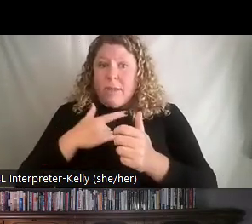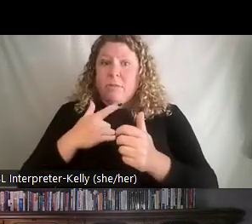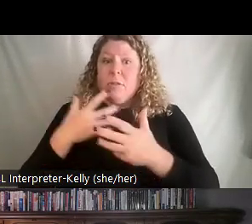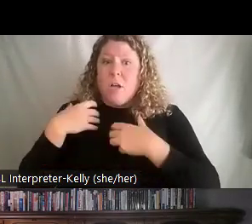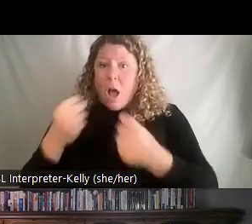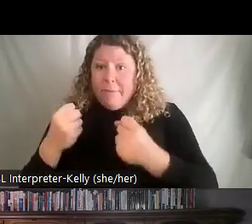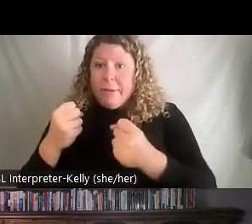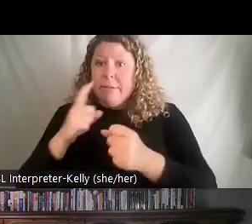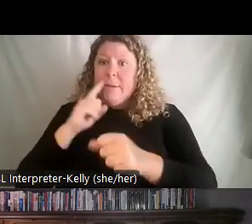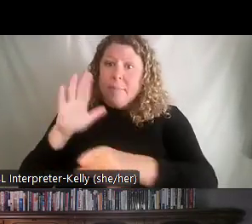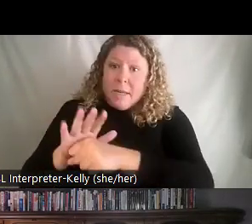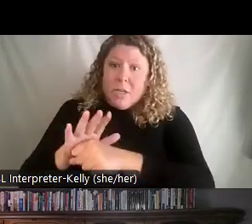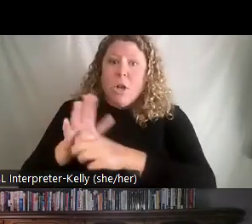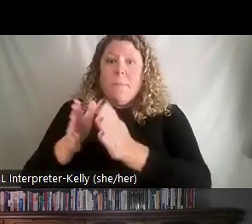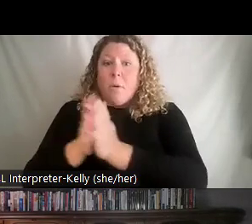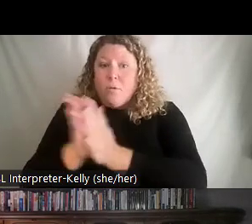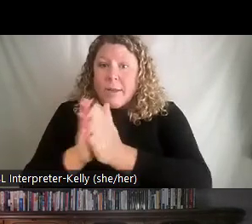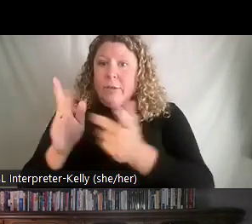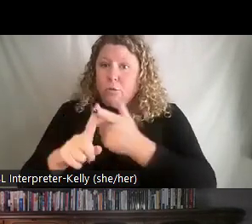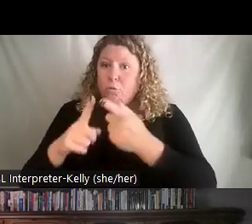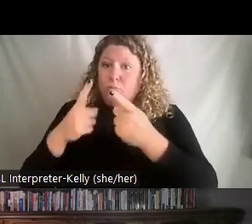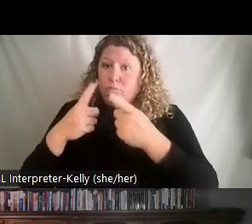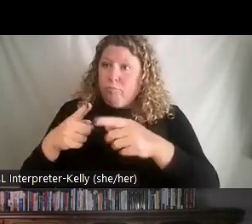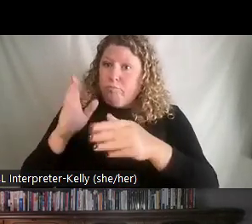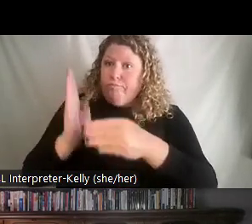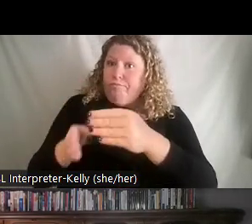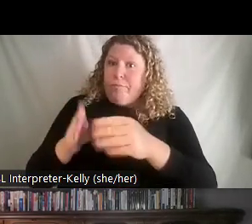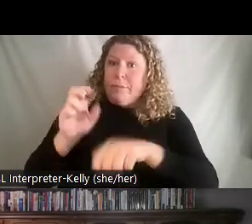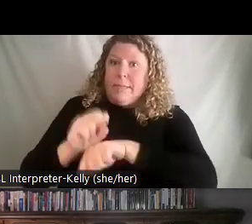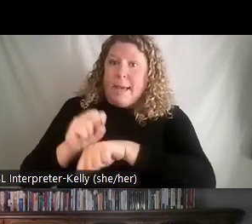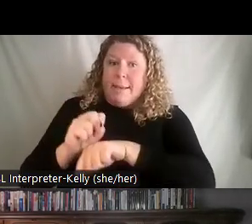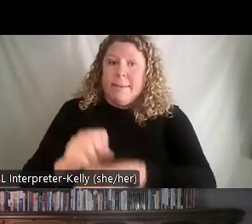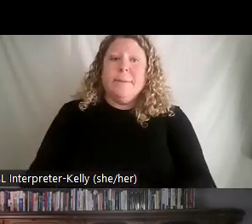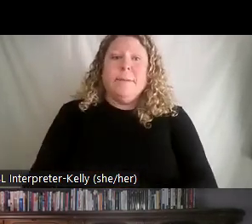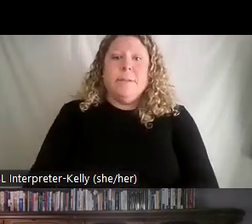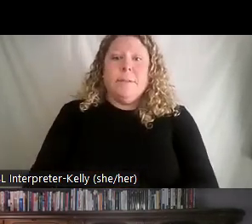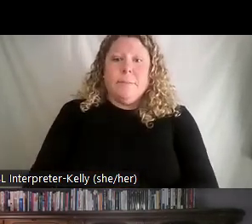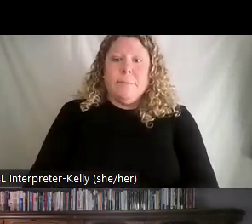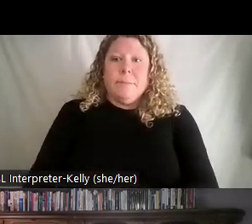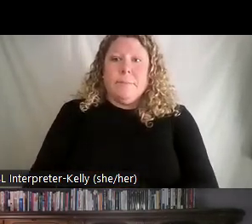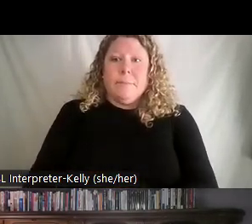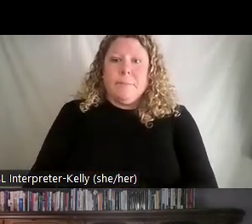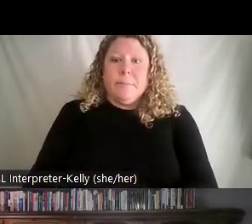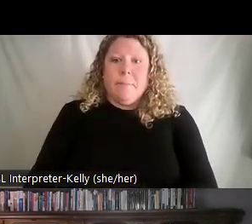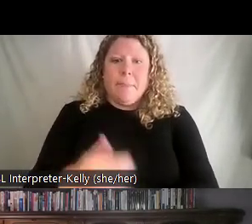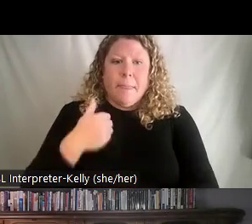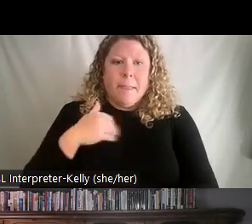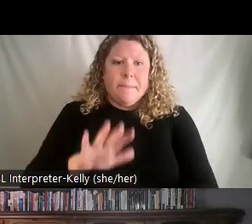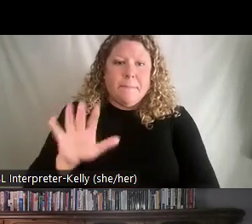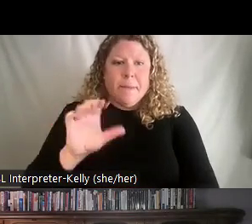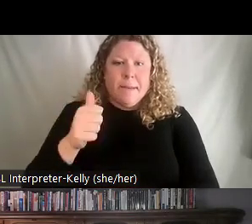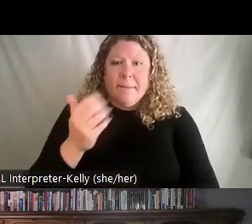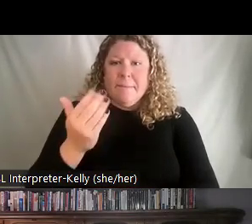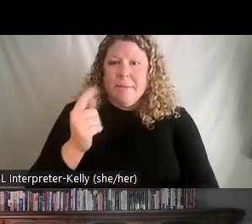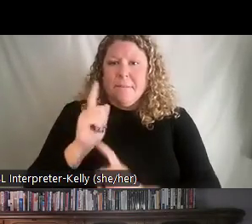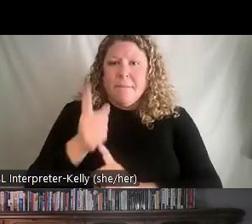motivation to accomplish a specific task. So we have about 10, 15 minutes left here. I'm going